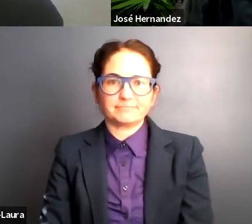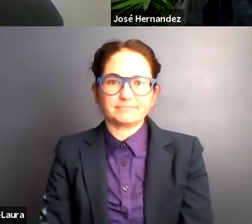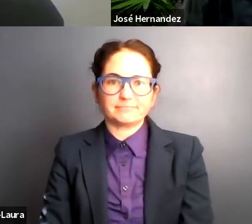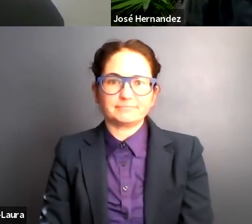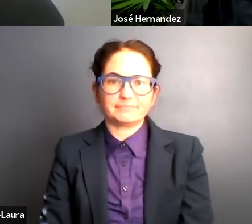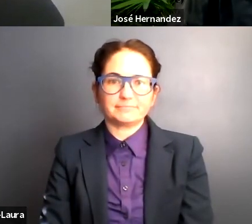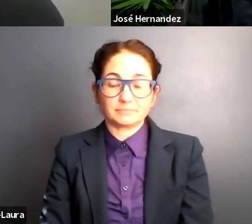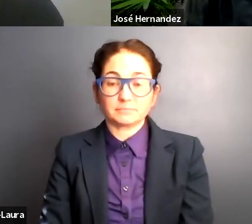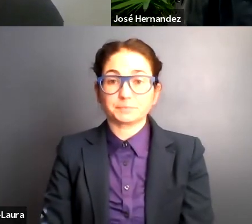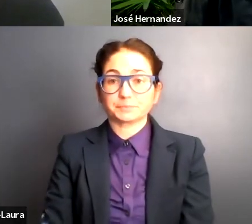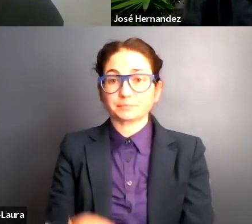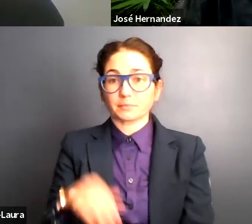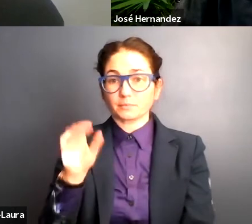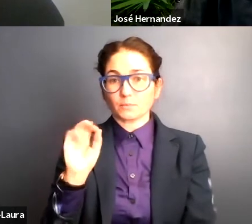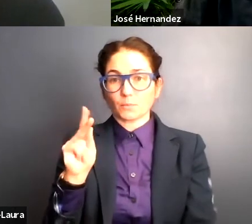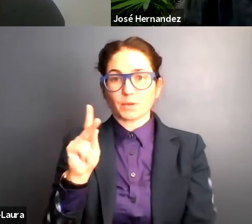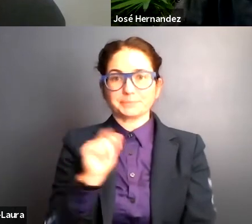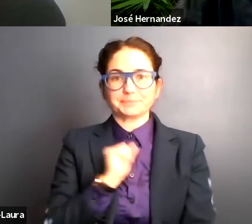So,